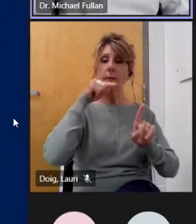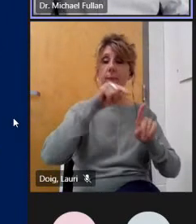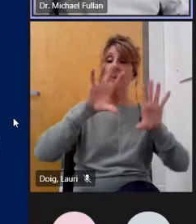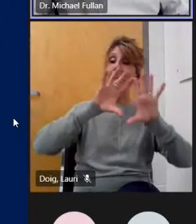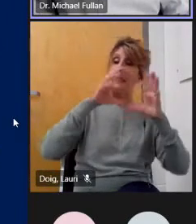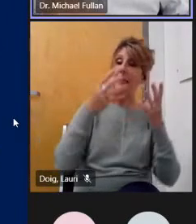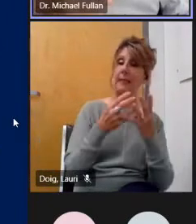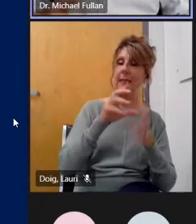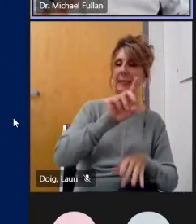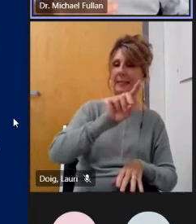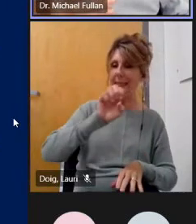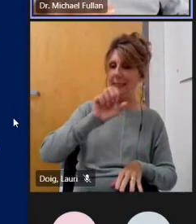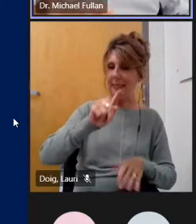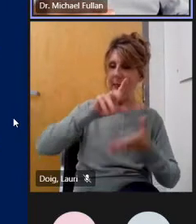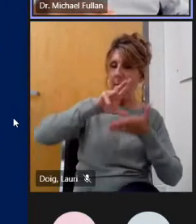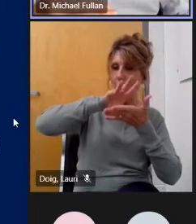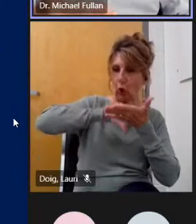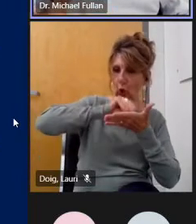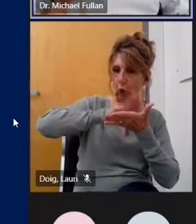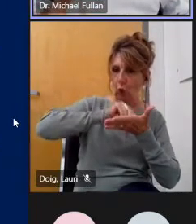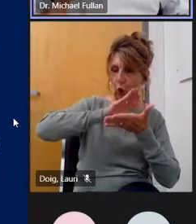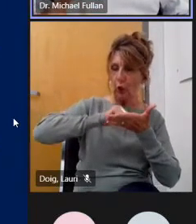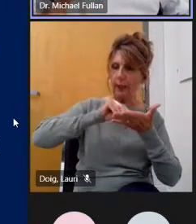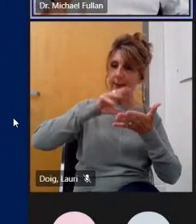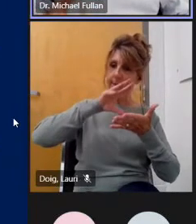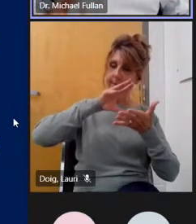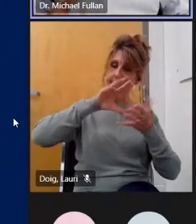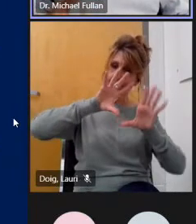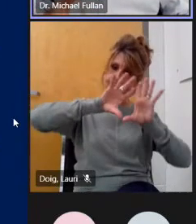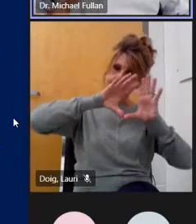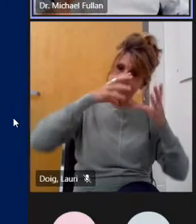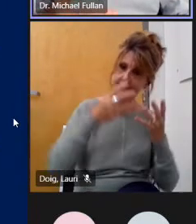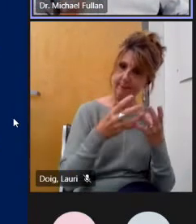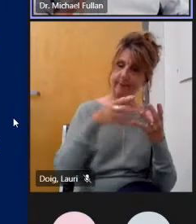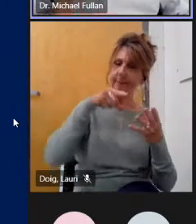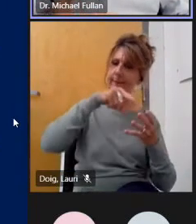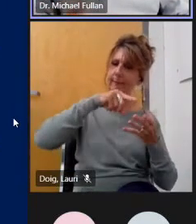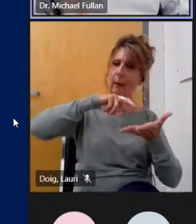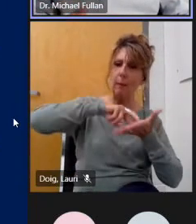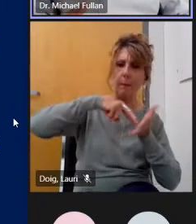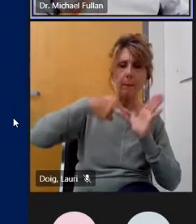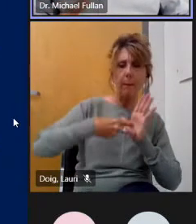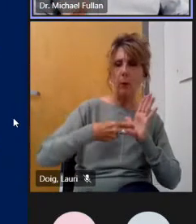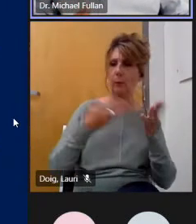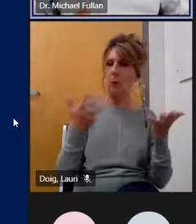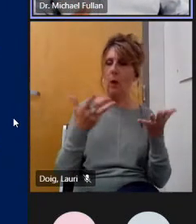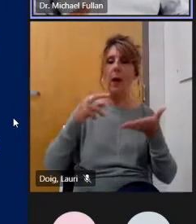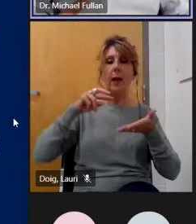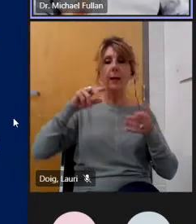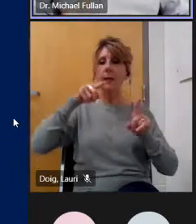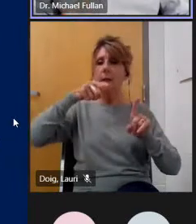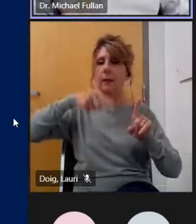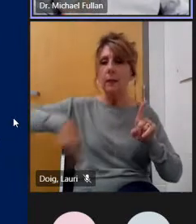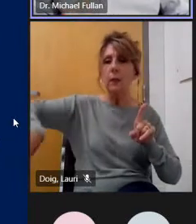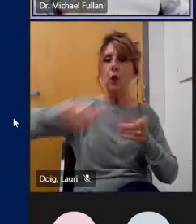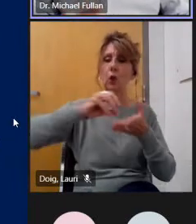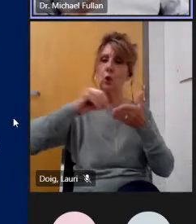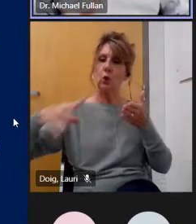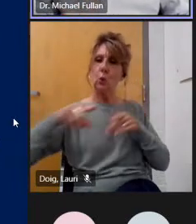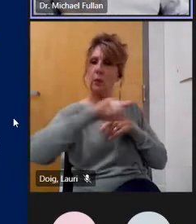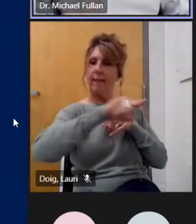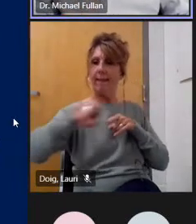is to deepen the you know the learning so that it's really about what do students 100 of the students need